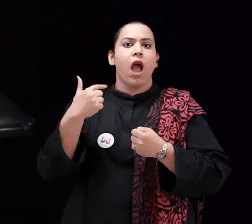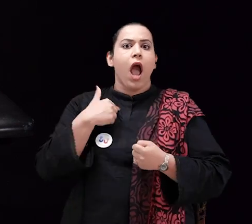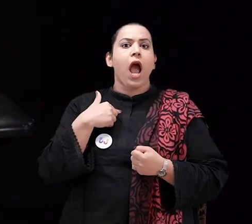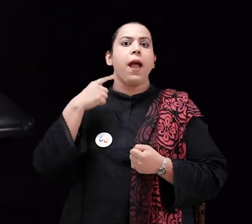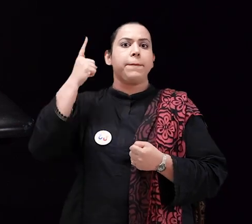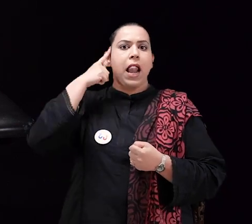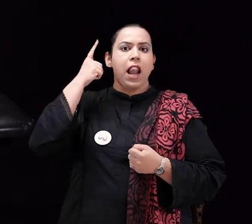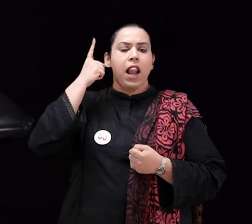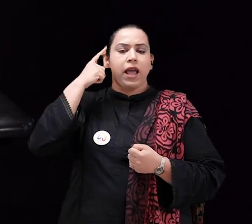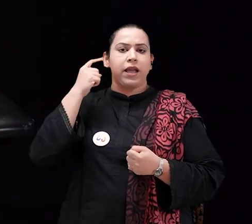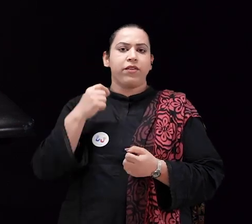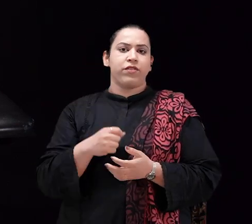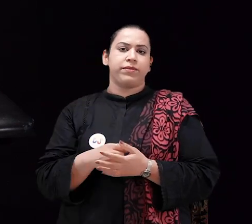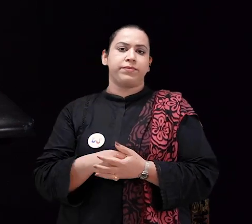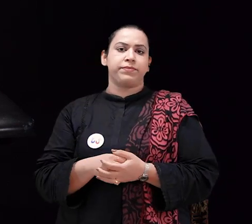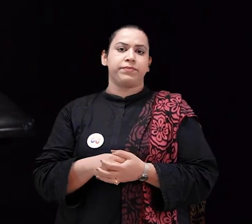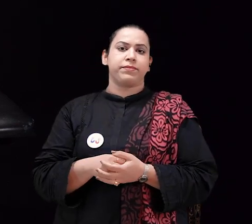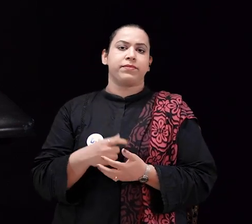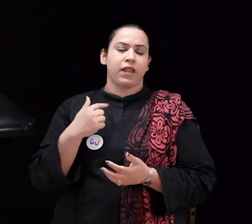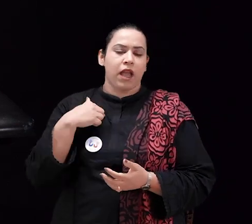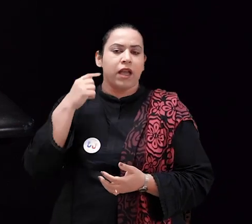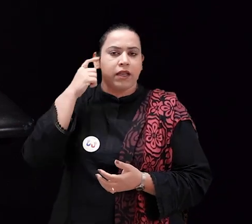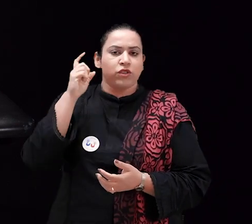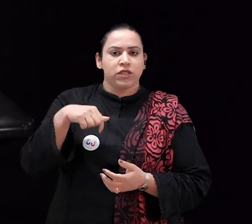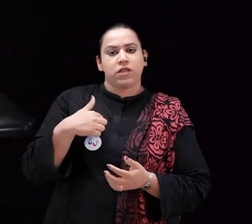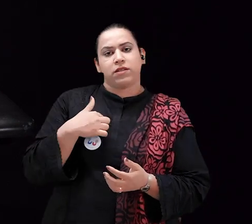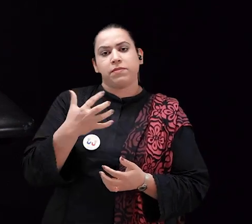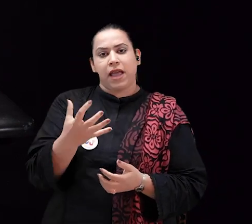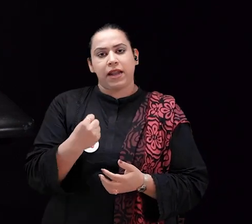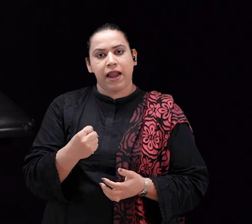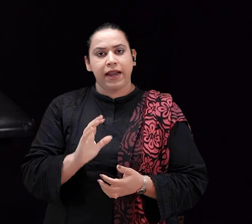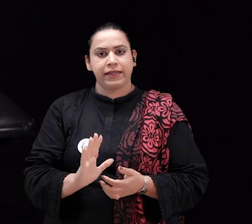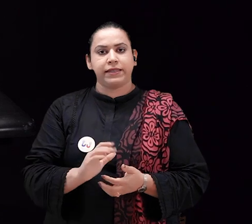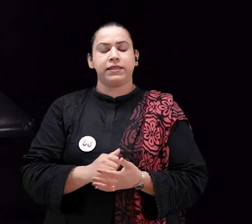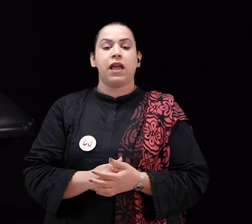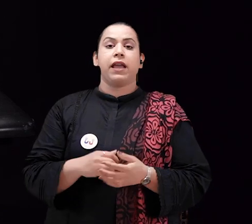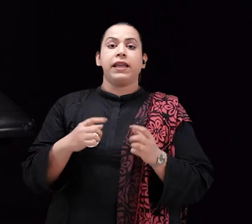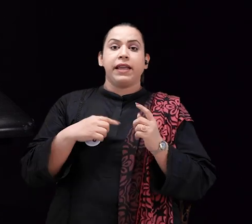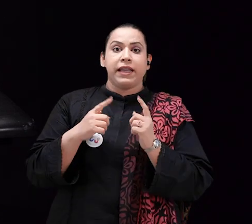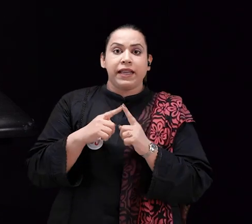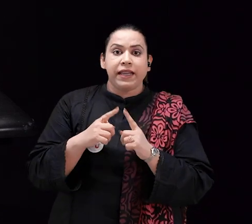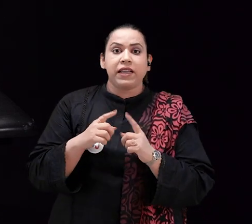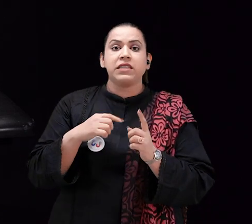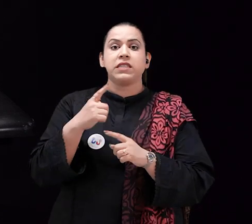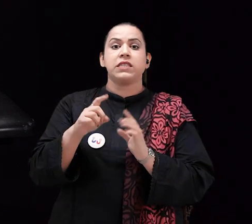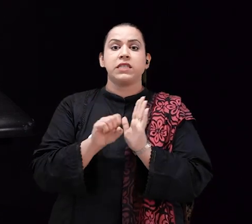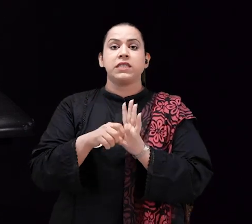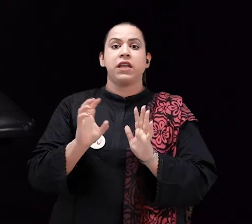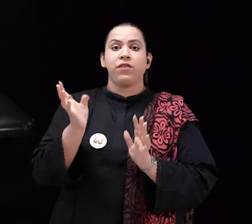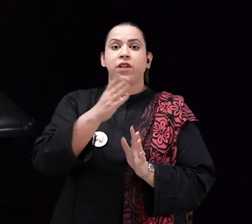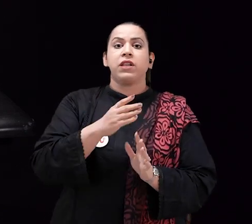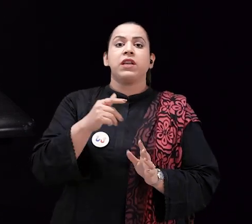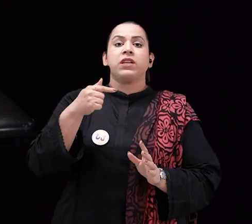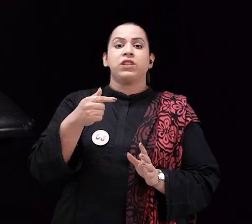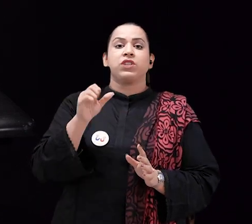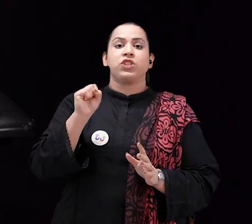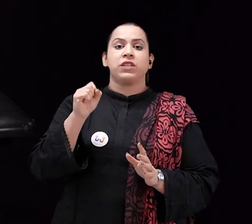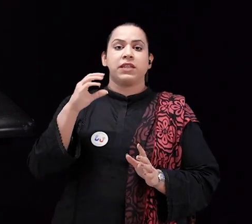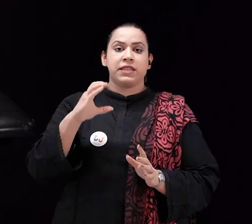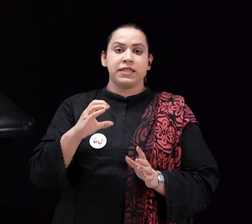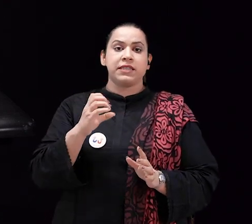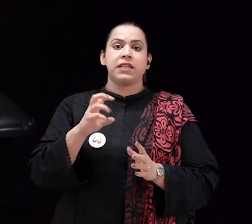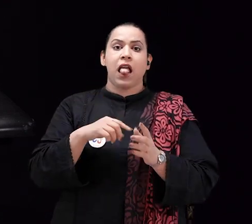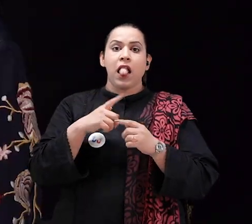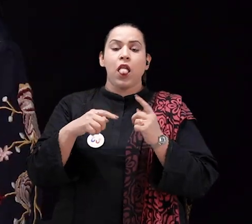when nobody else is, because it is up to me to fight for what I believe in, to fight for what I think is my